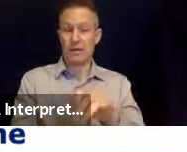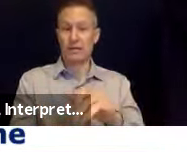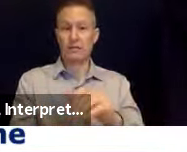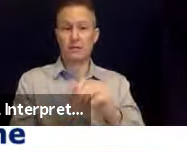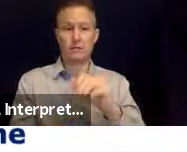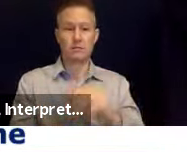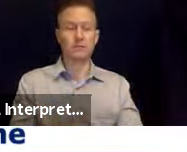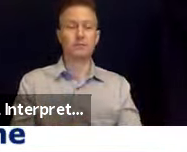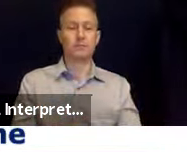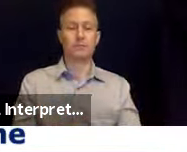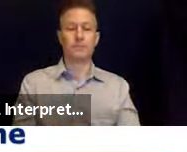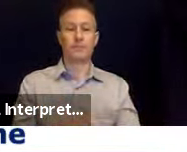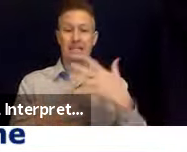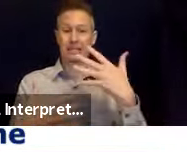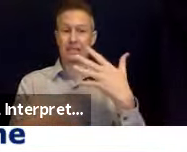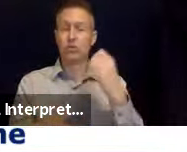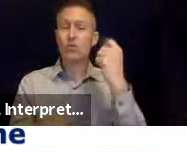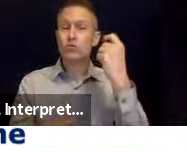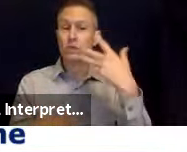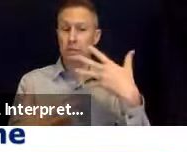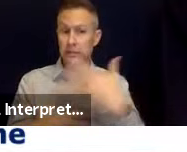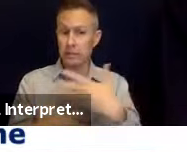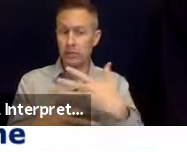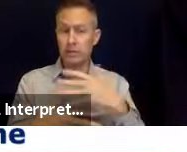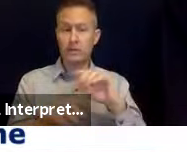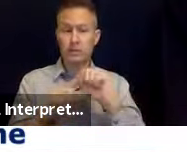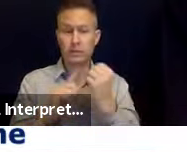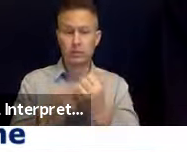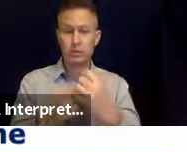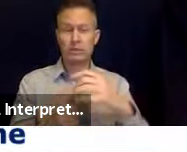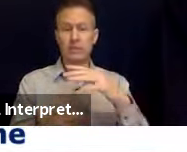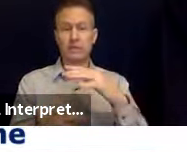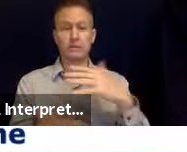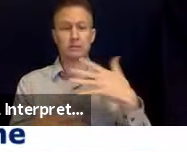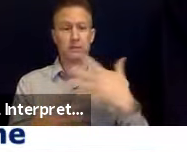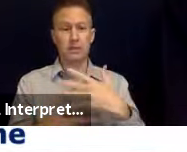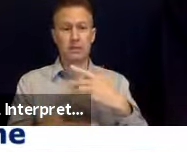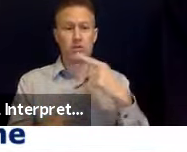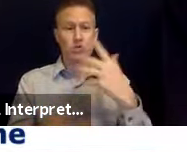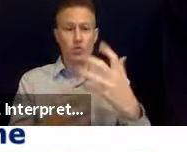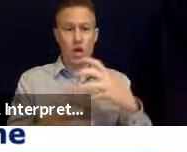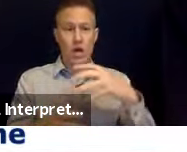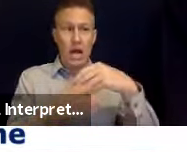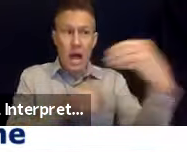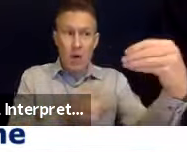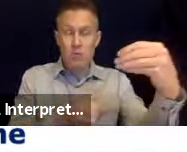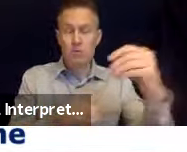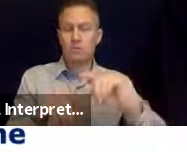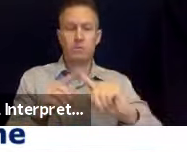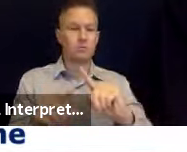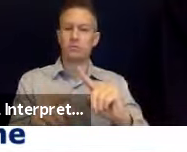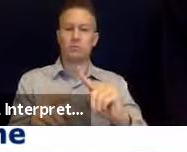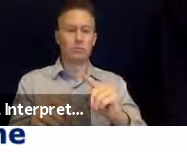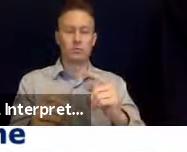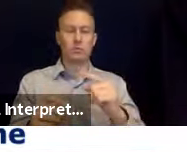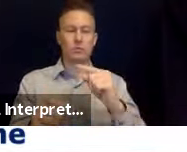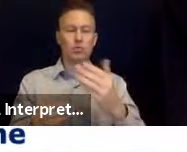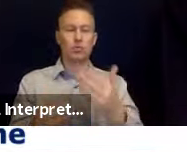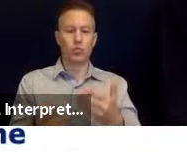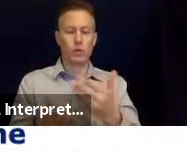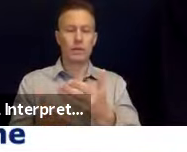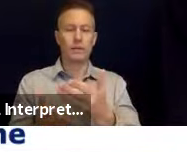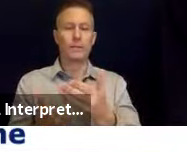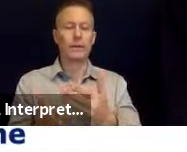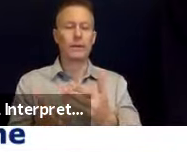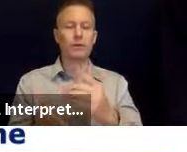it could be scary that everything's shaking and you want to, to get out. But the recommendation is that you get under instead, as